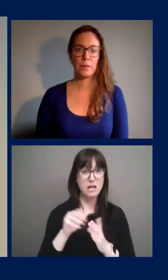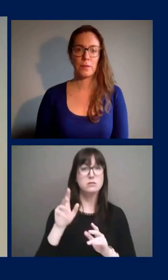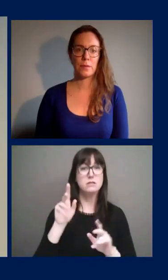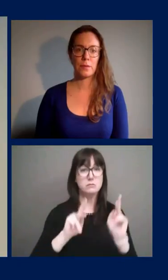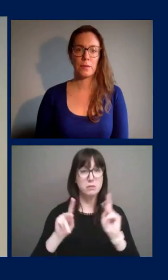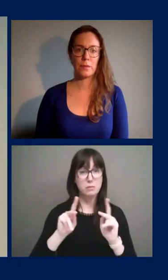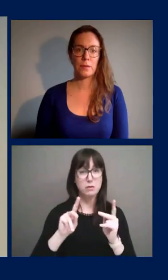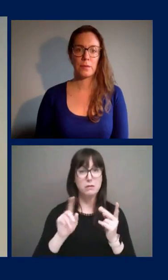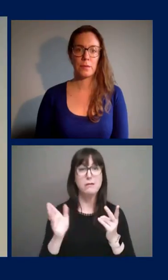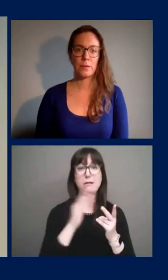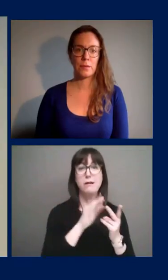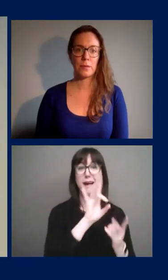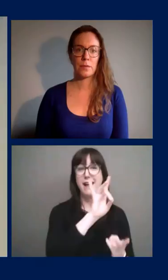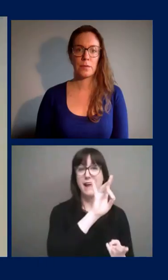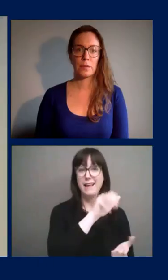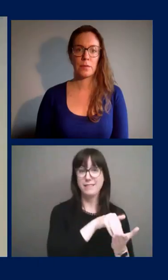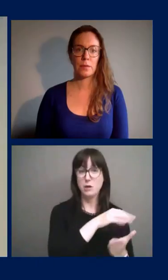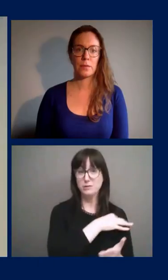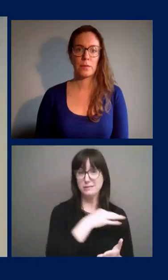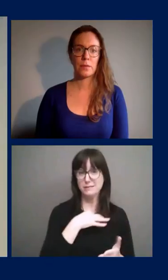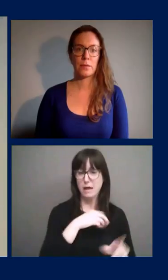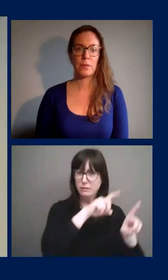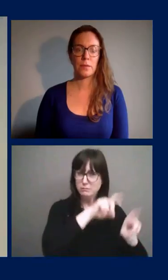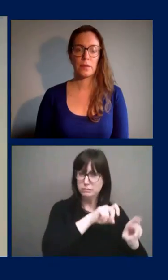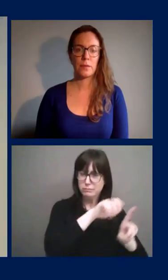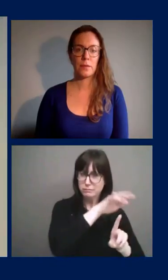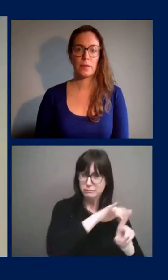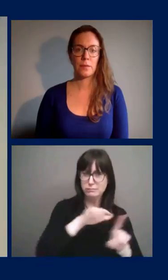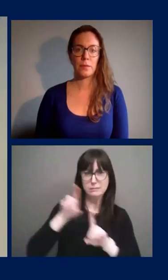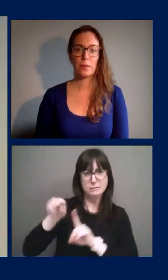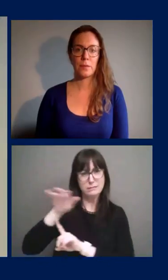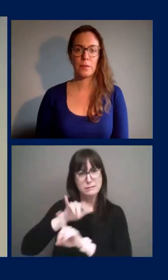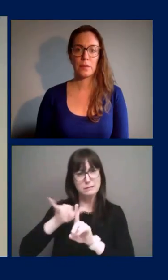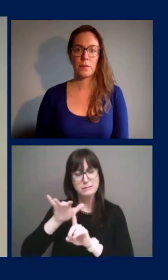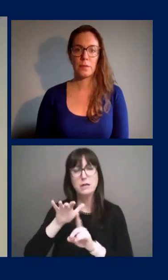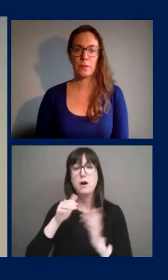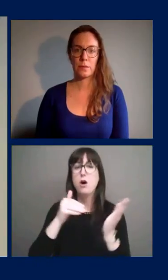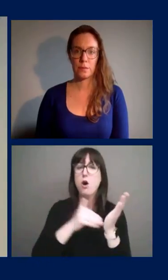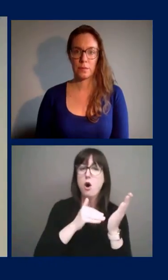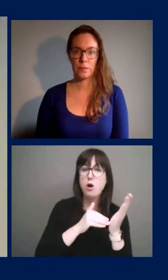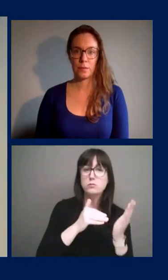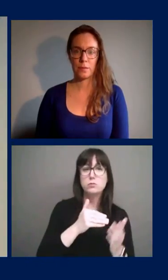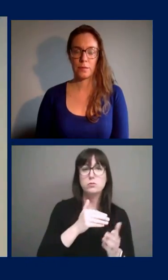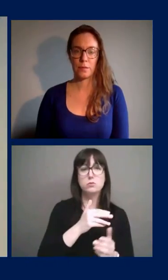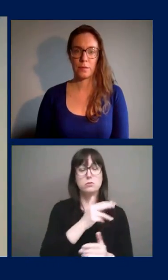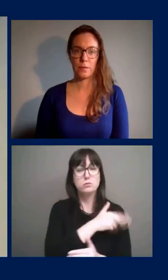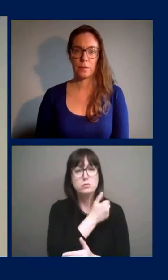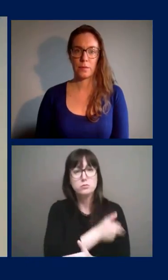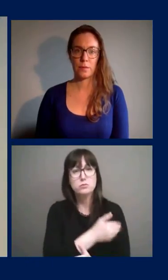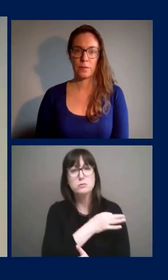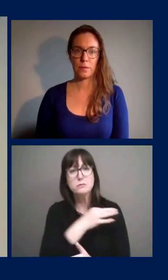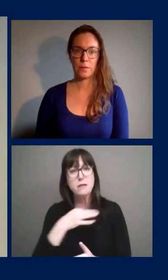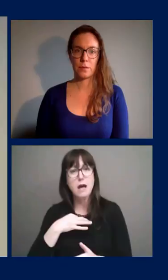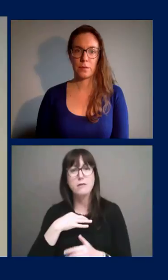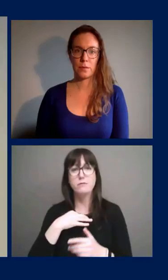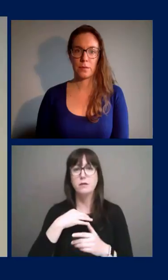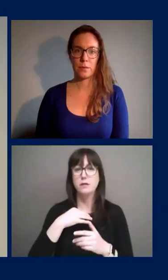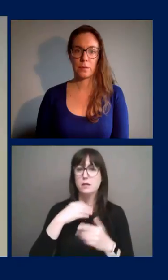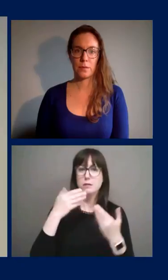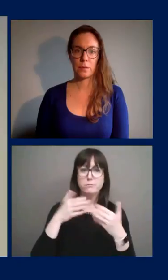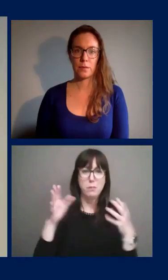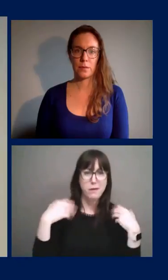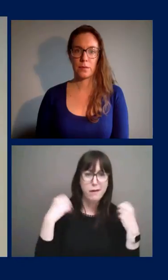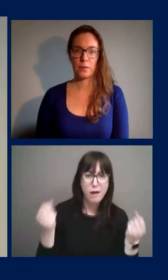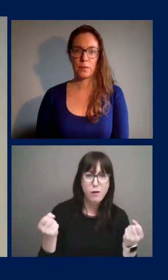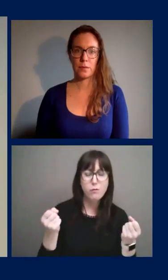8,000 staff have been tested by teams comprised of hospital staff, public health, and paramedics. Meeting